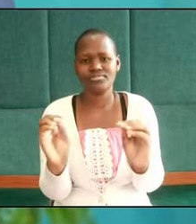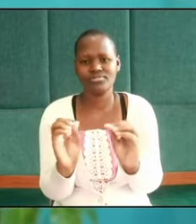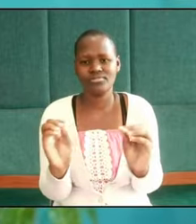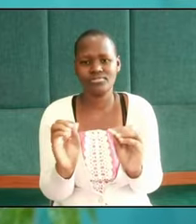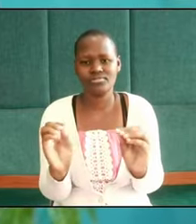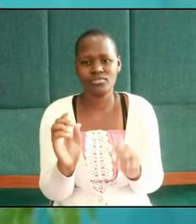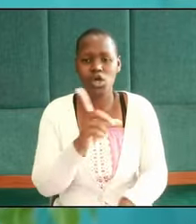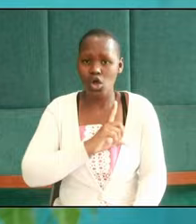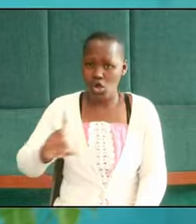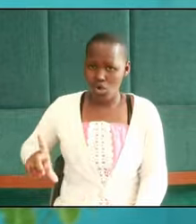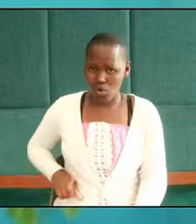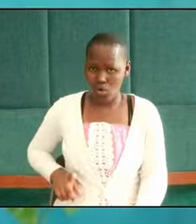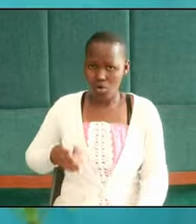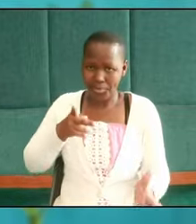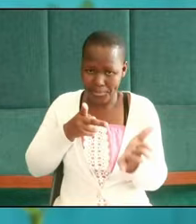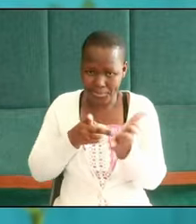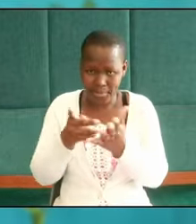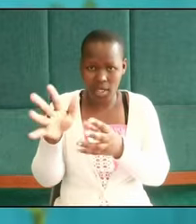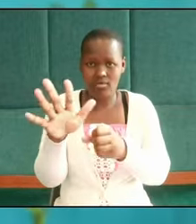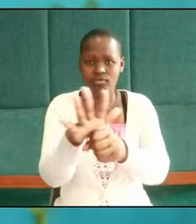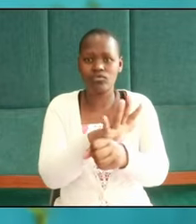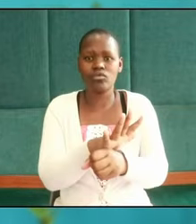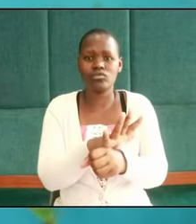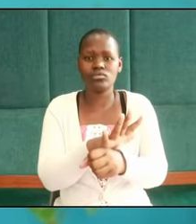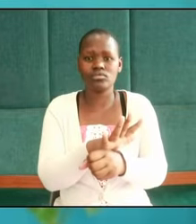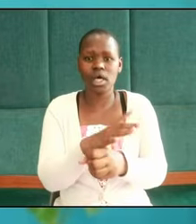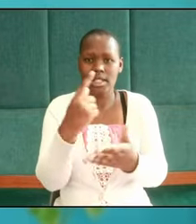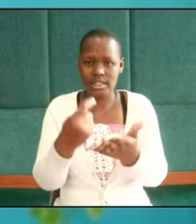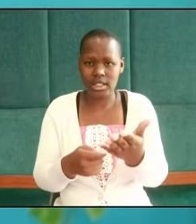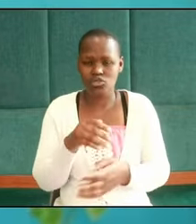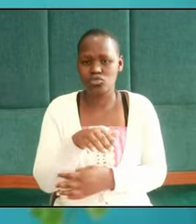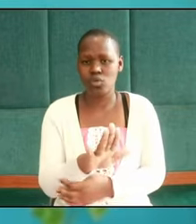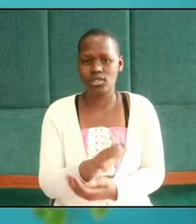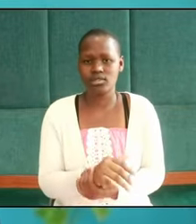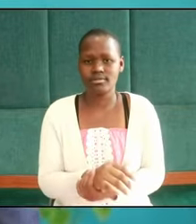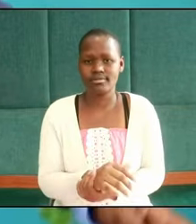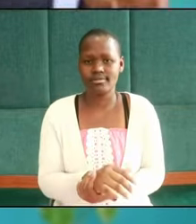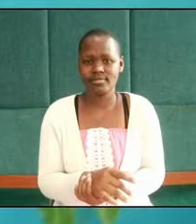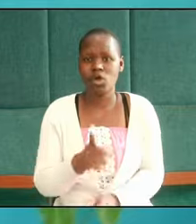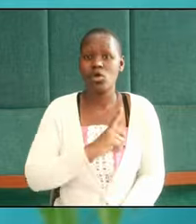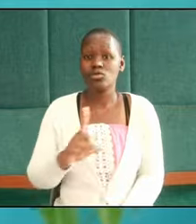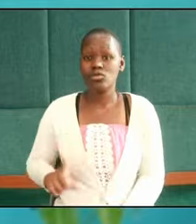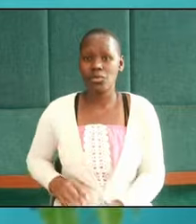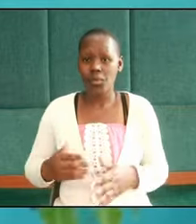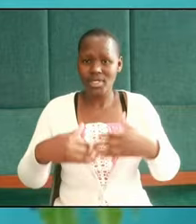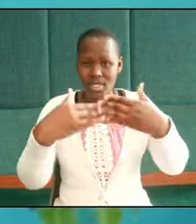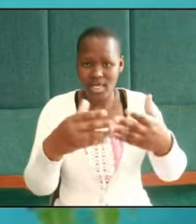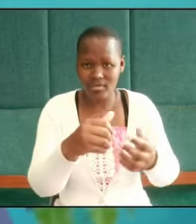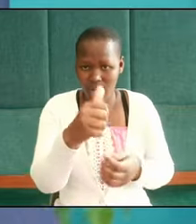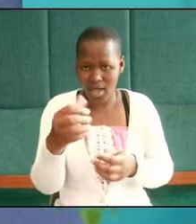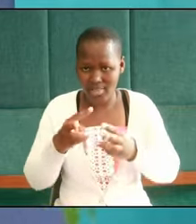the Lord will repay full at your laps and the Lord will give another